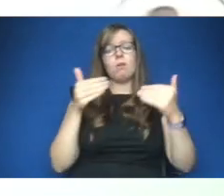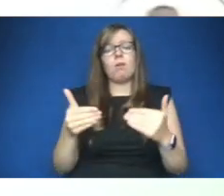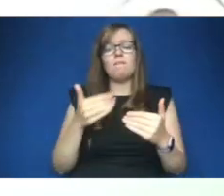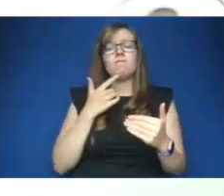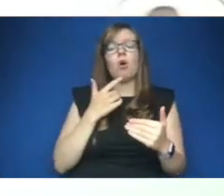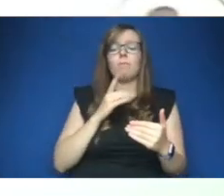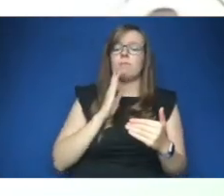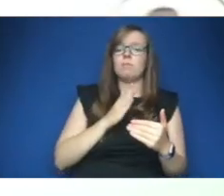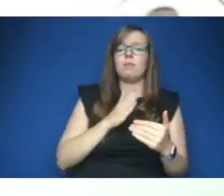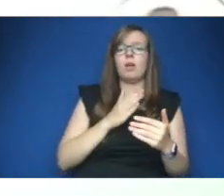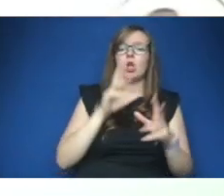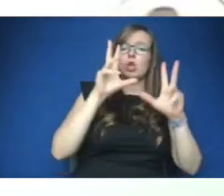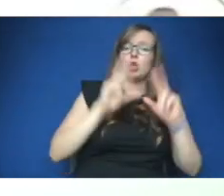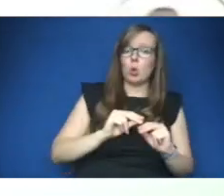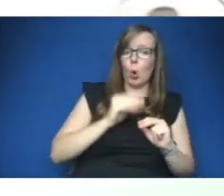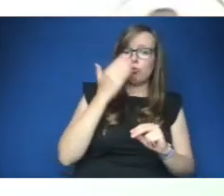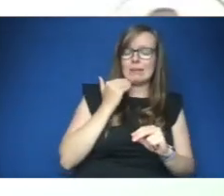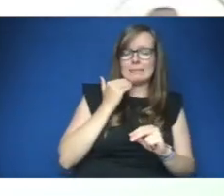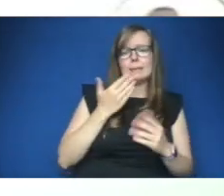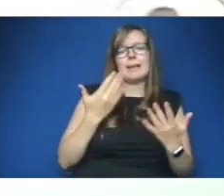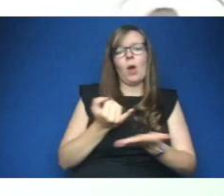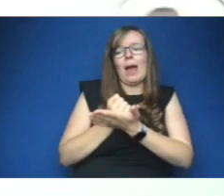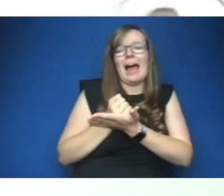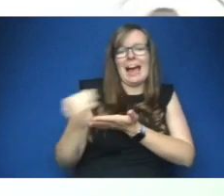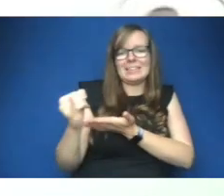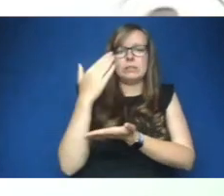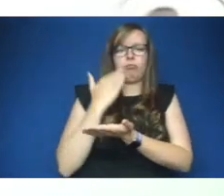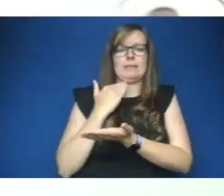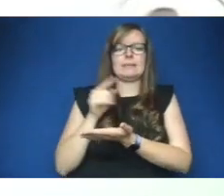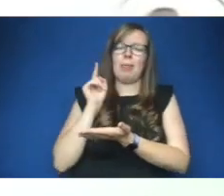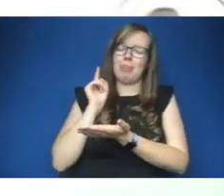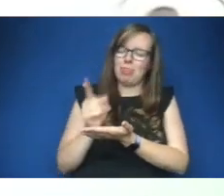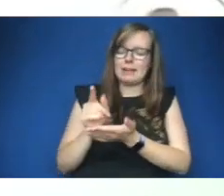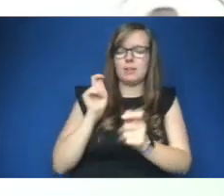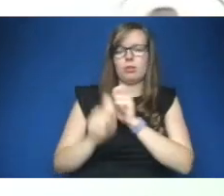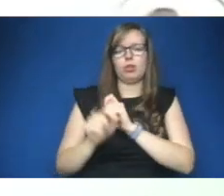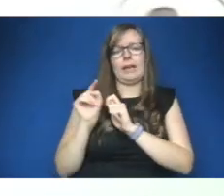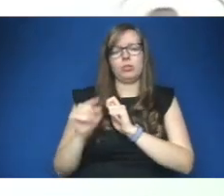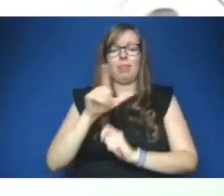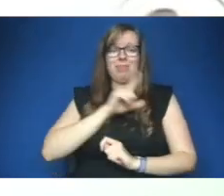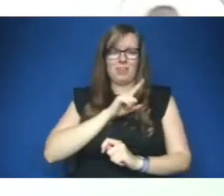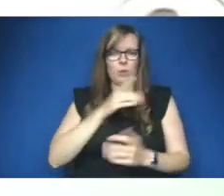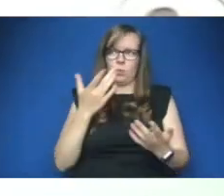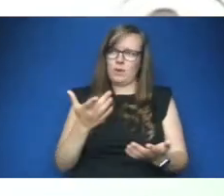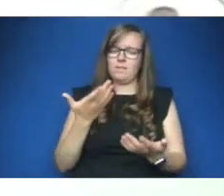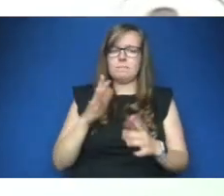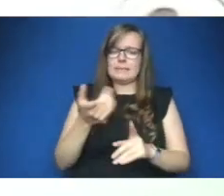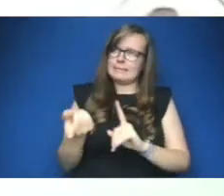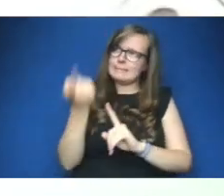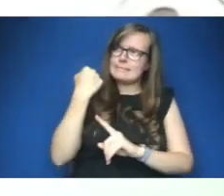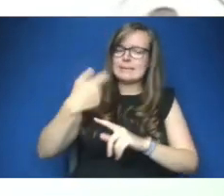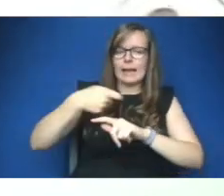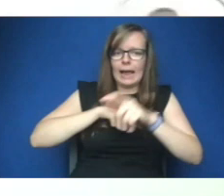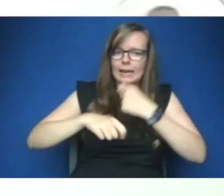-racism which has been a catalyst for change that's why we've had a call for action so now is the time to go beyond non